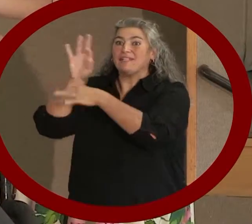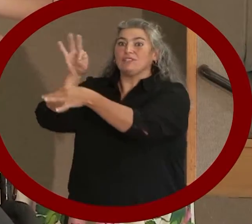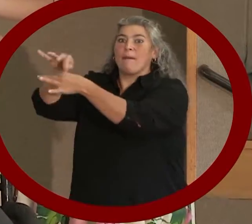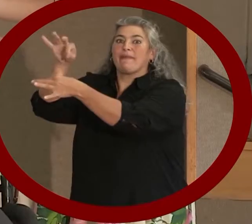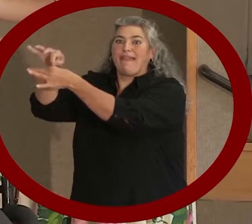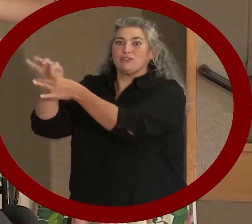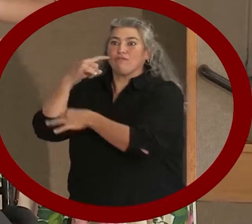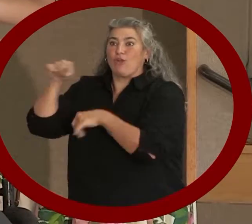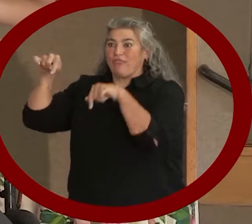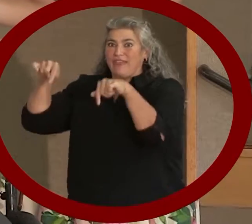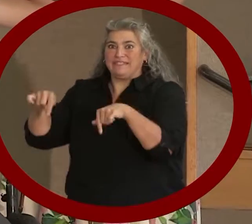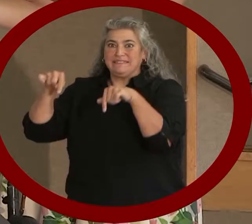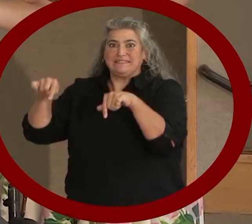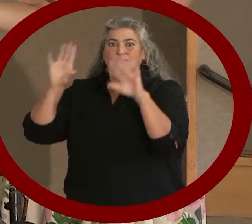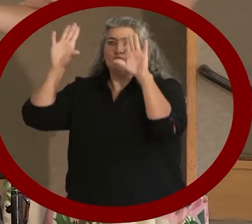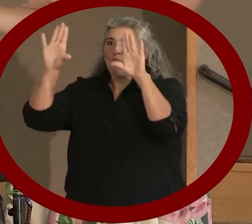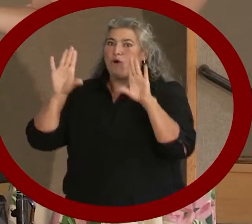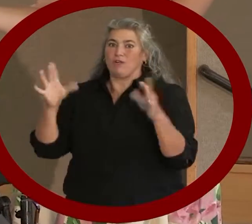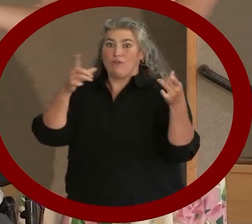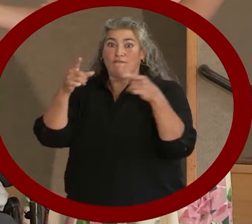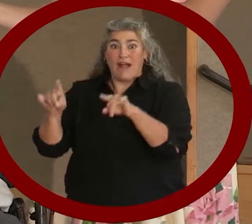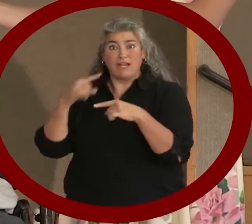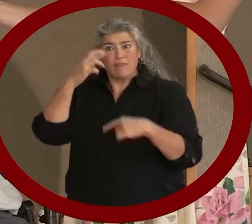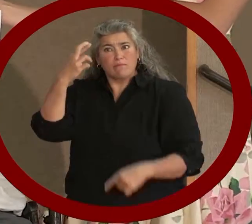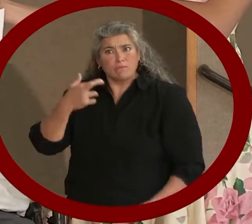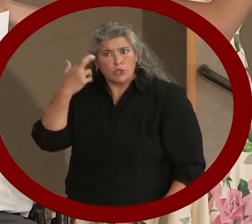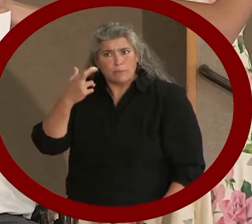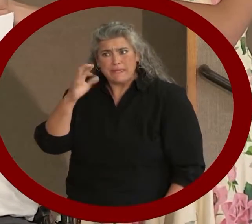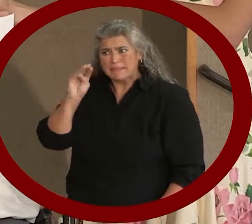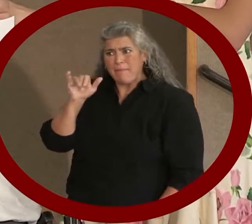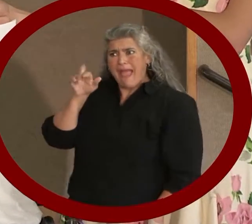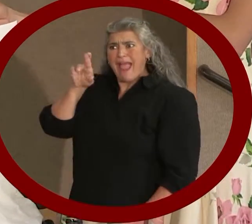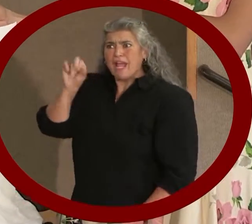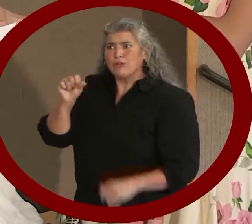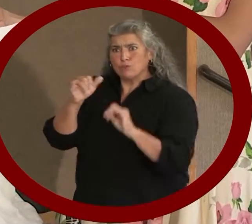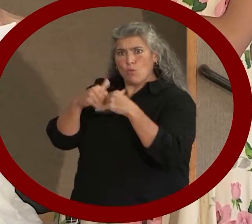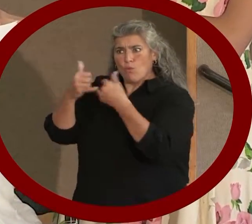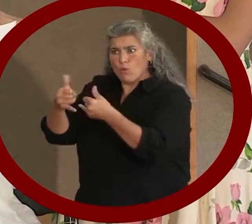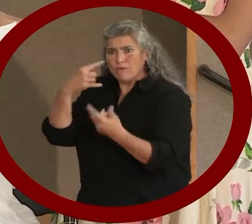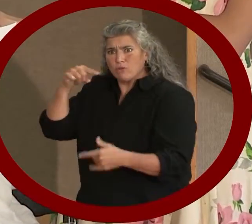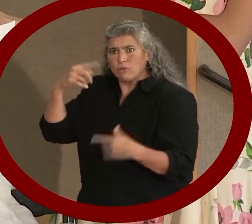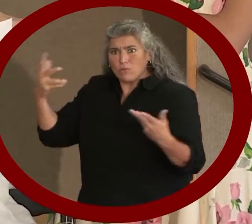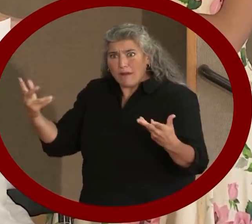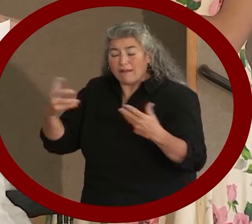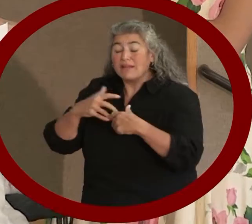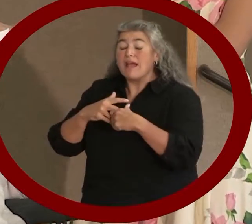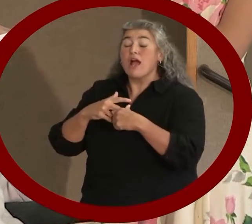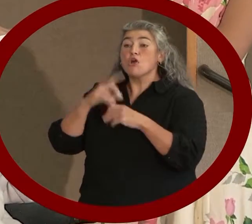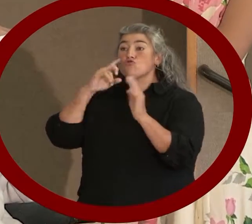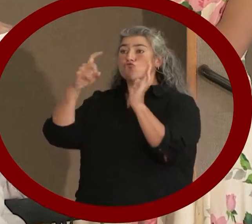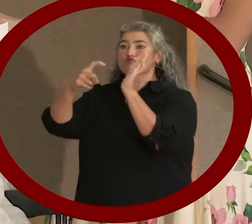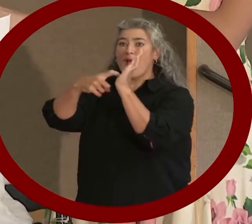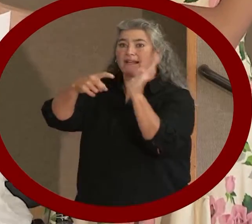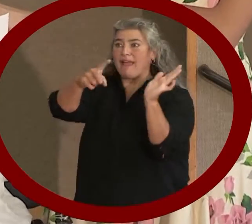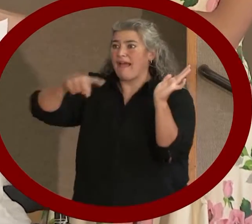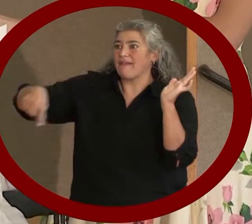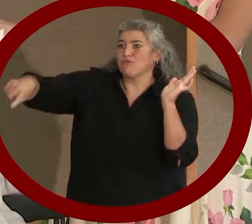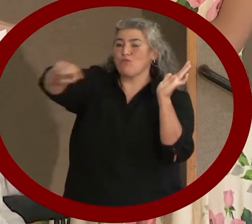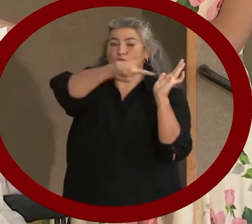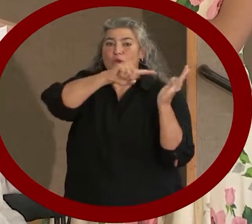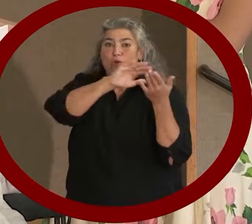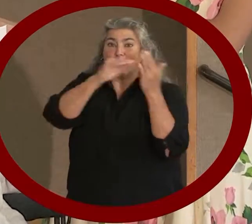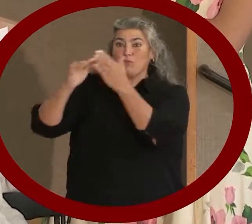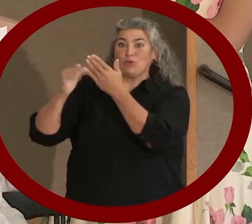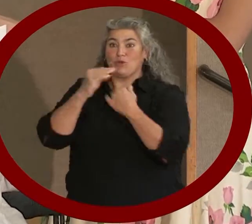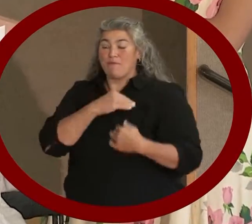event. The purpose of the Mayor's Awards is to recognize those members of the community who have shown a commitment to the